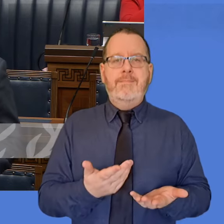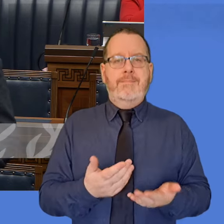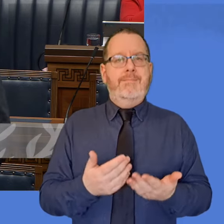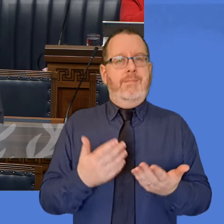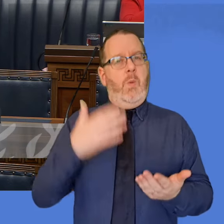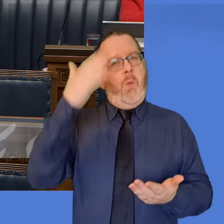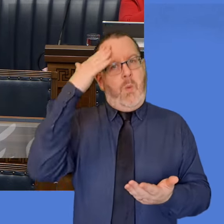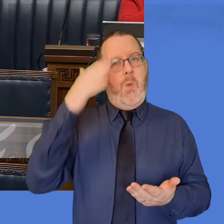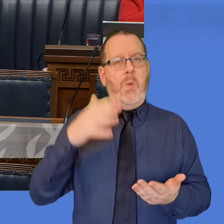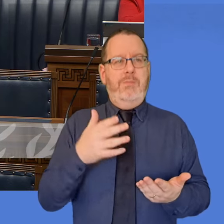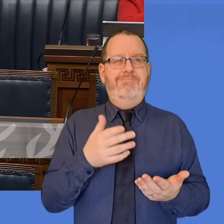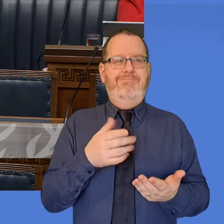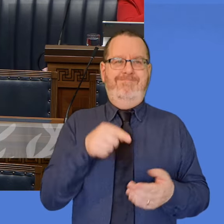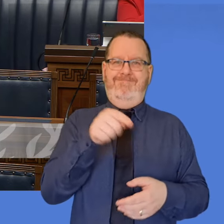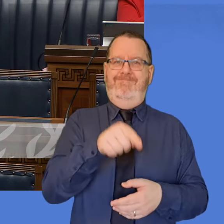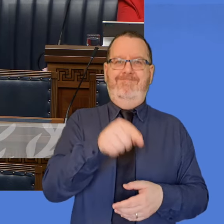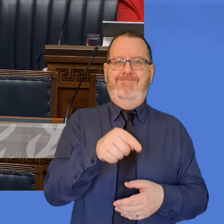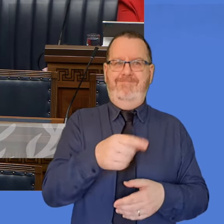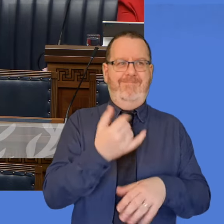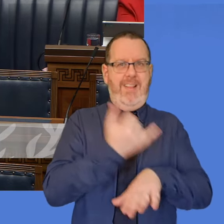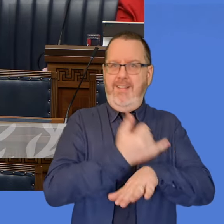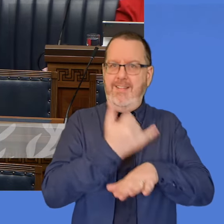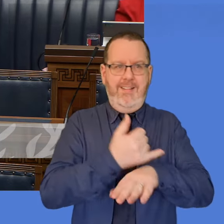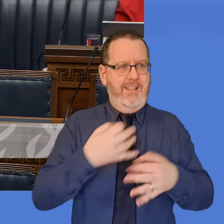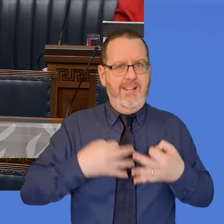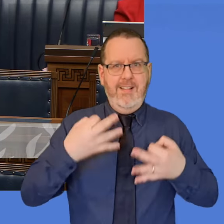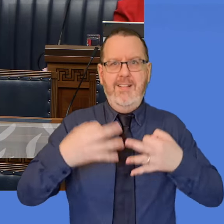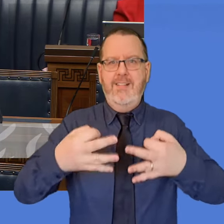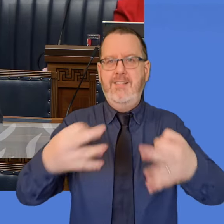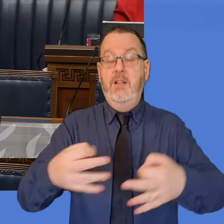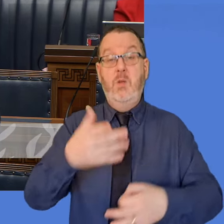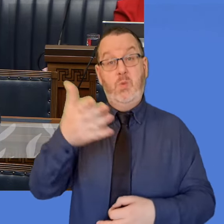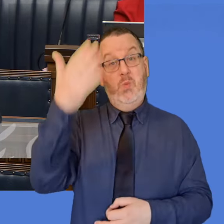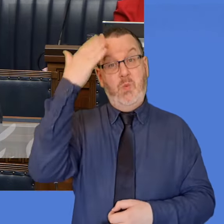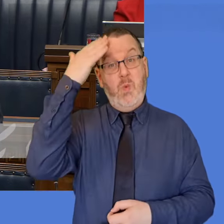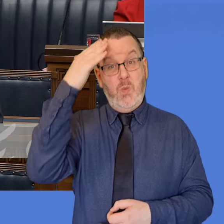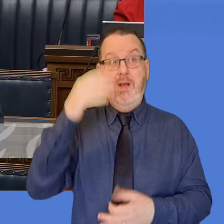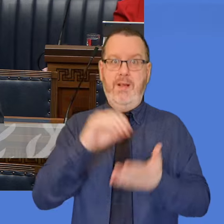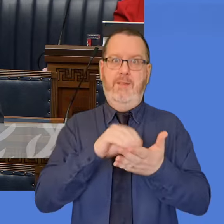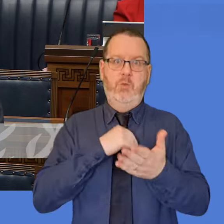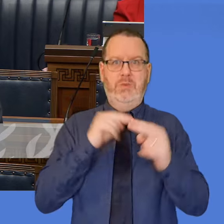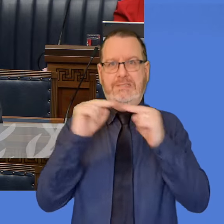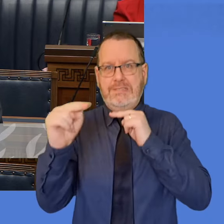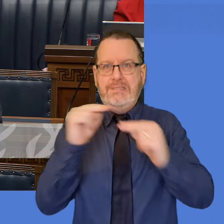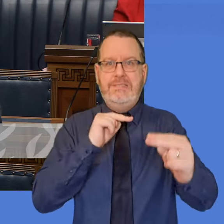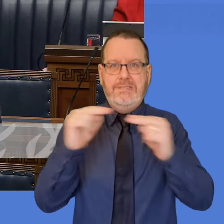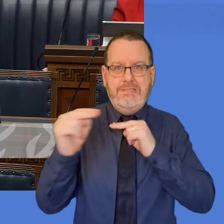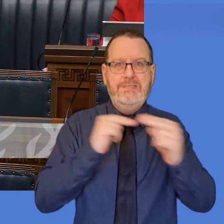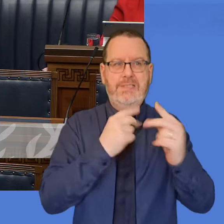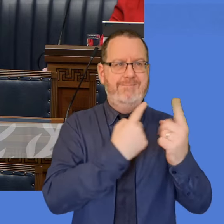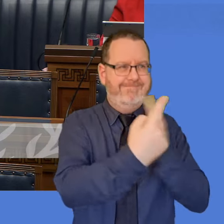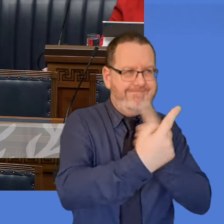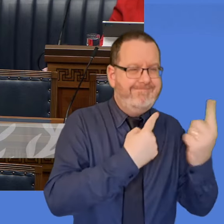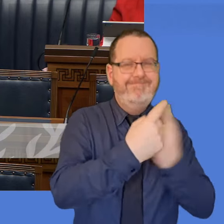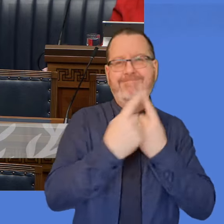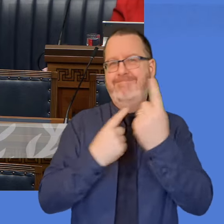to see progress for a long time. She will be aware of the negotiations, as I mentioned, with the Crown estate.